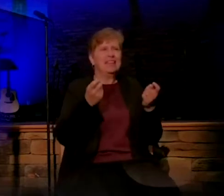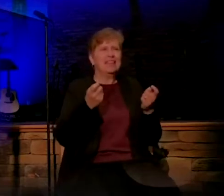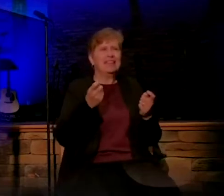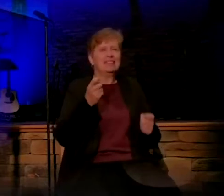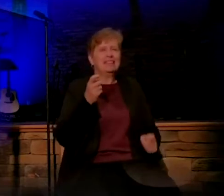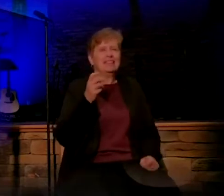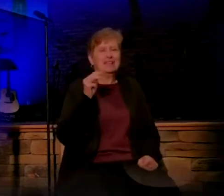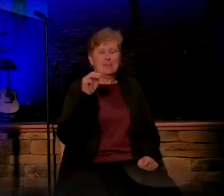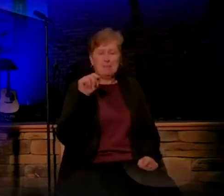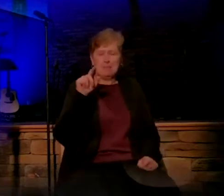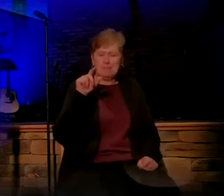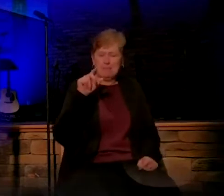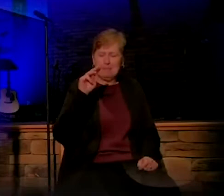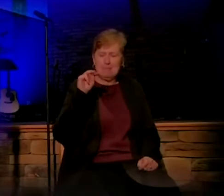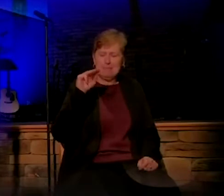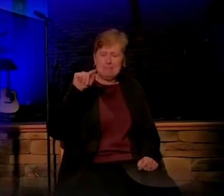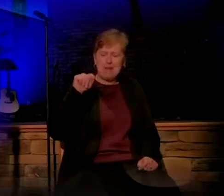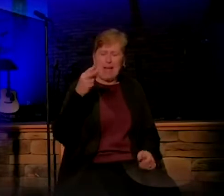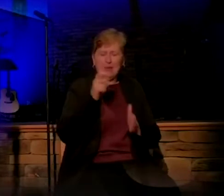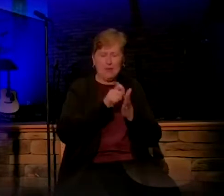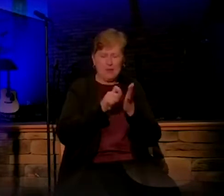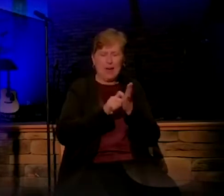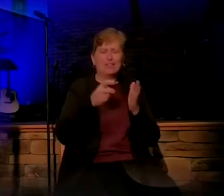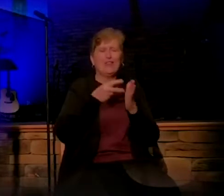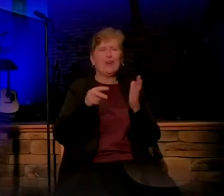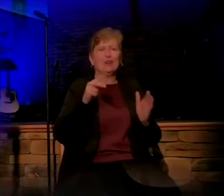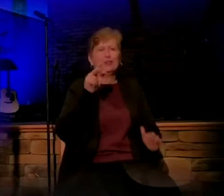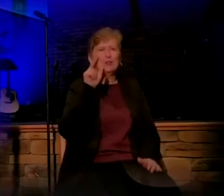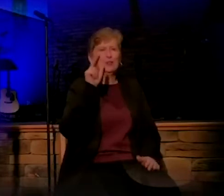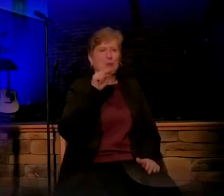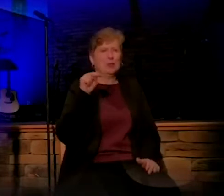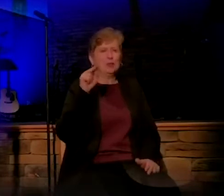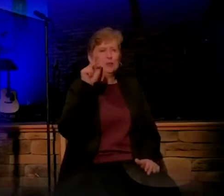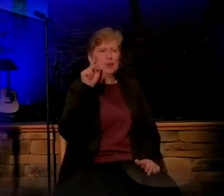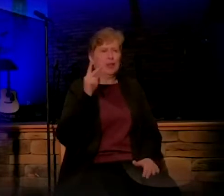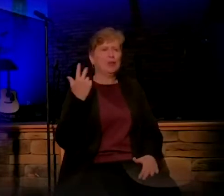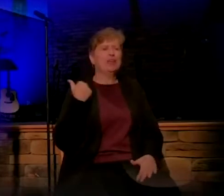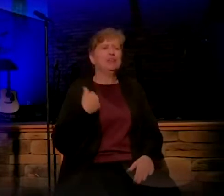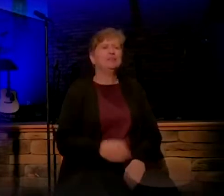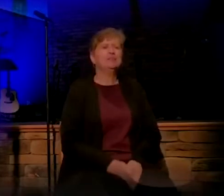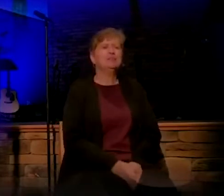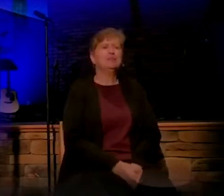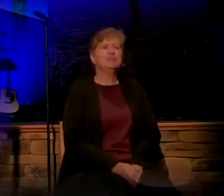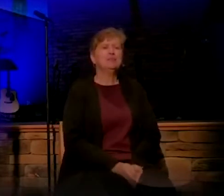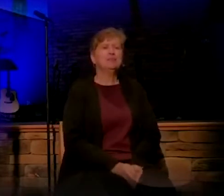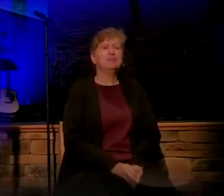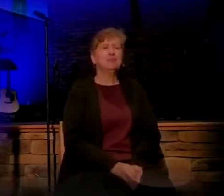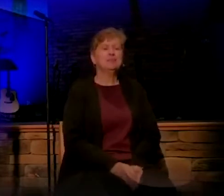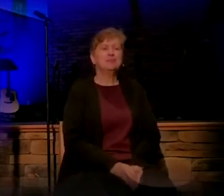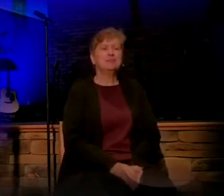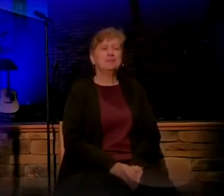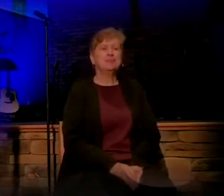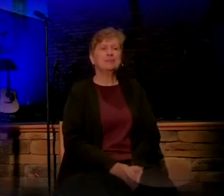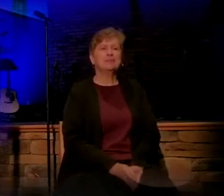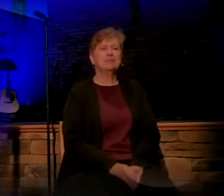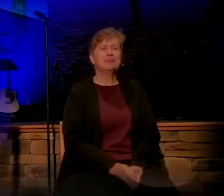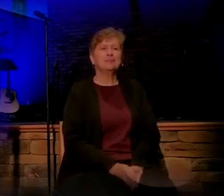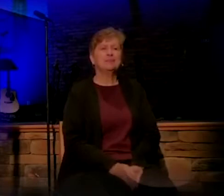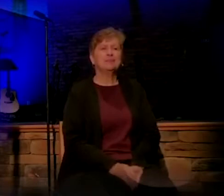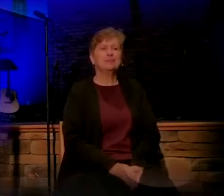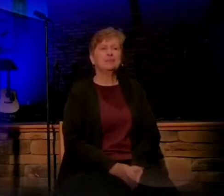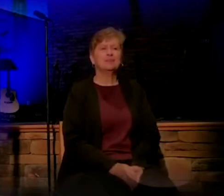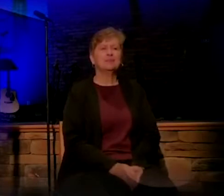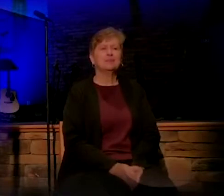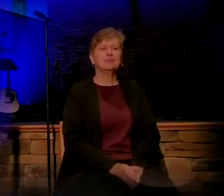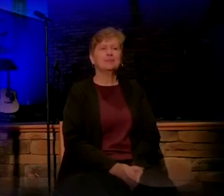Matthew writes in verses 22 and 23, all this took place to fulfill what the Lord had said through the prophet.